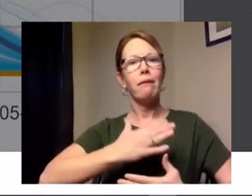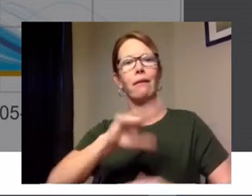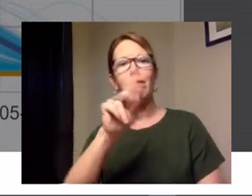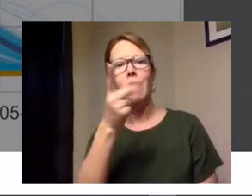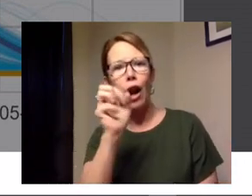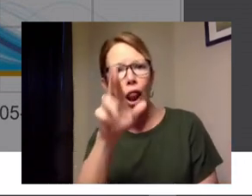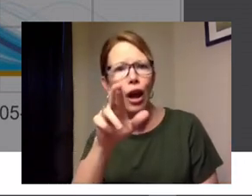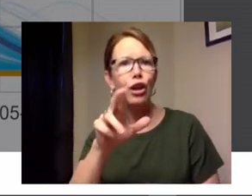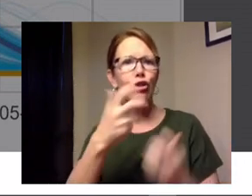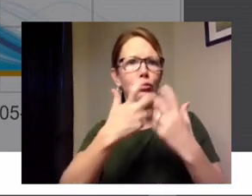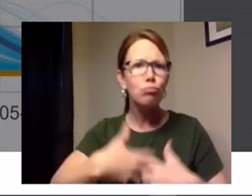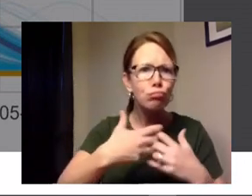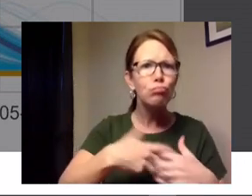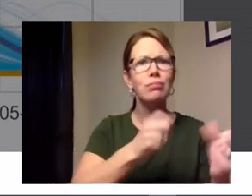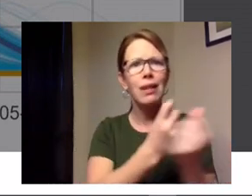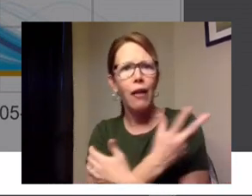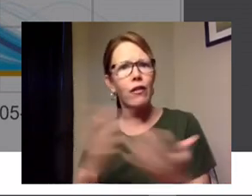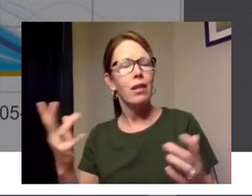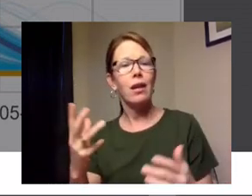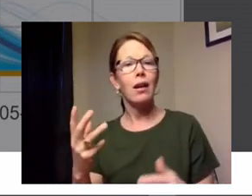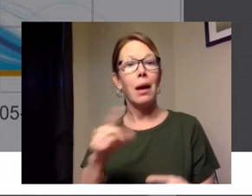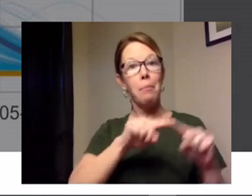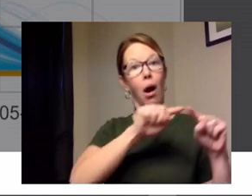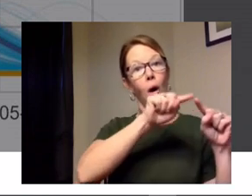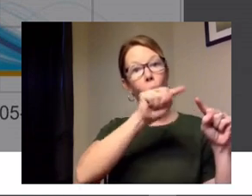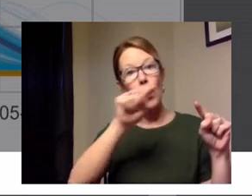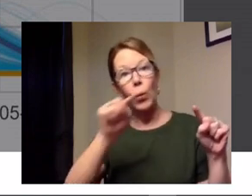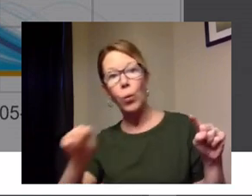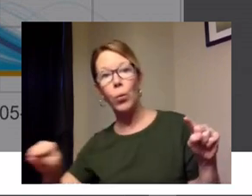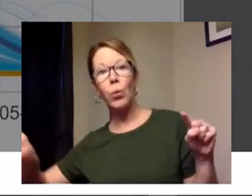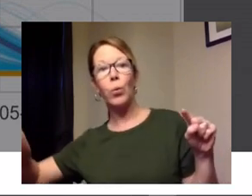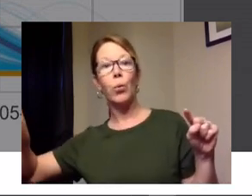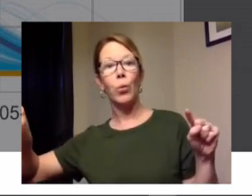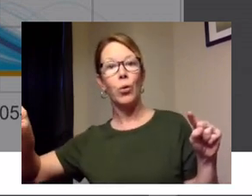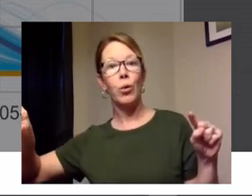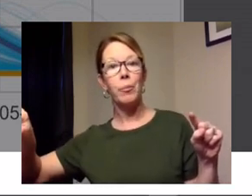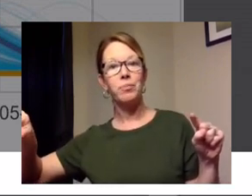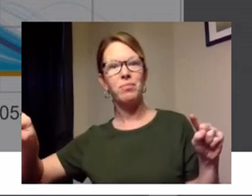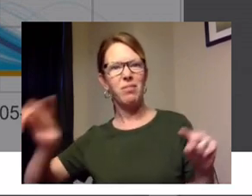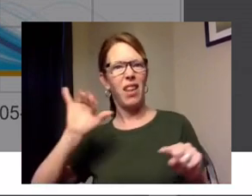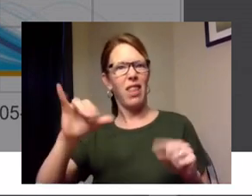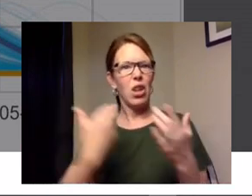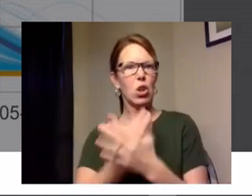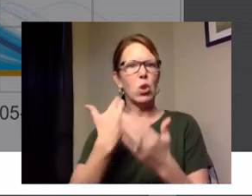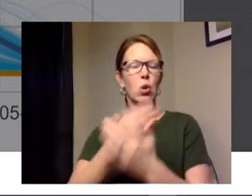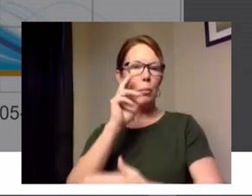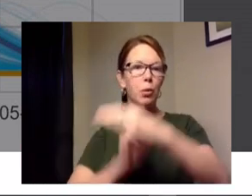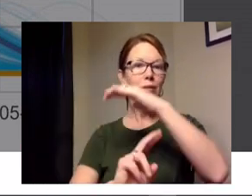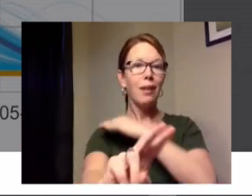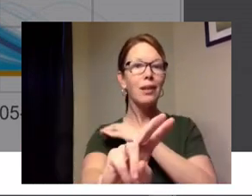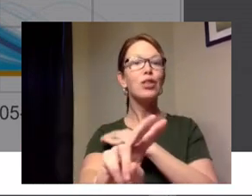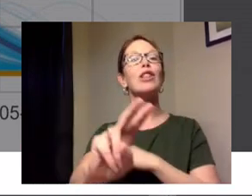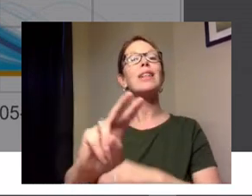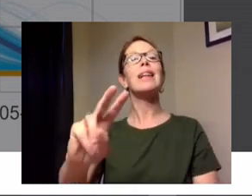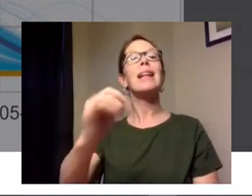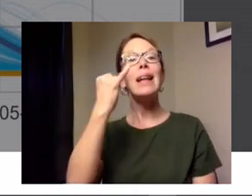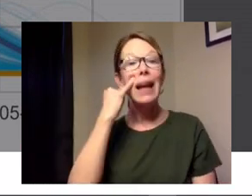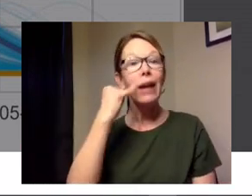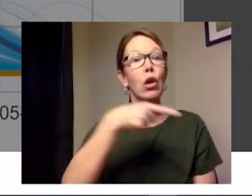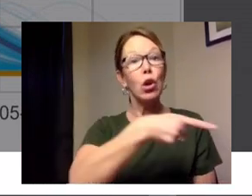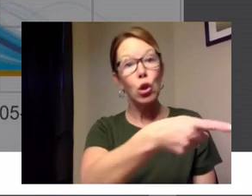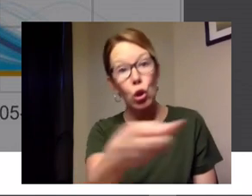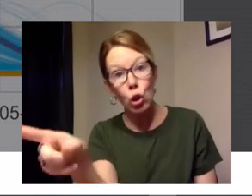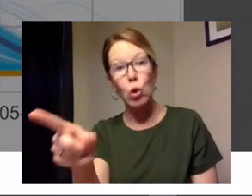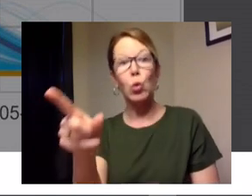is minimized so then that lower curve um this is the new projection based on the actions that you have